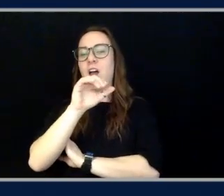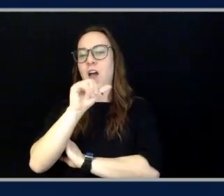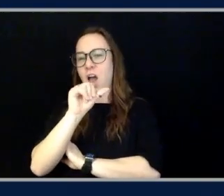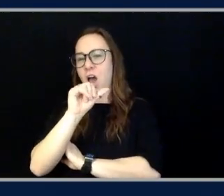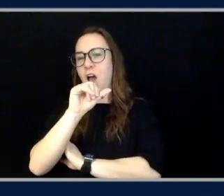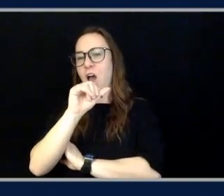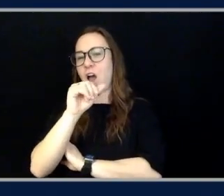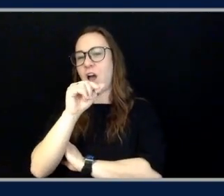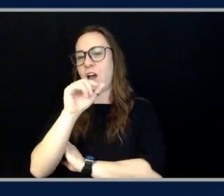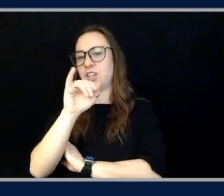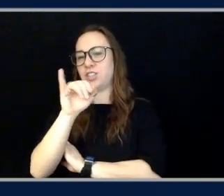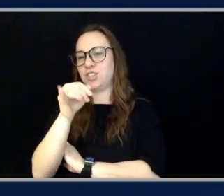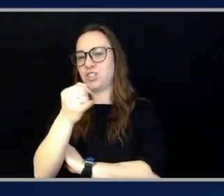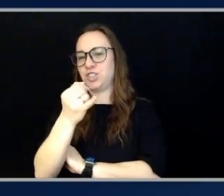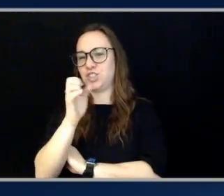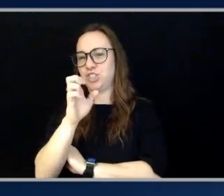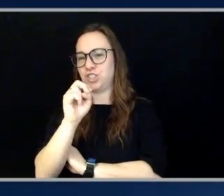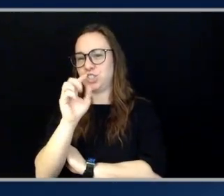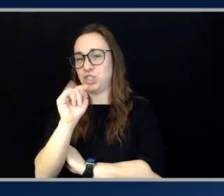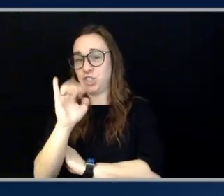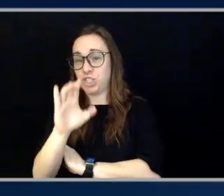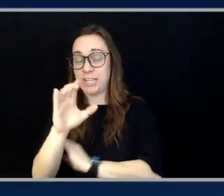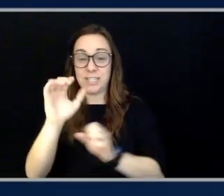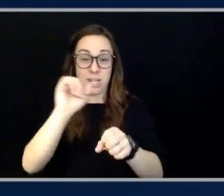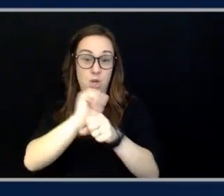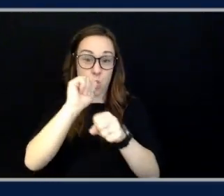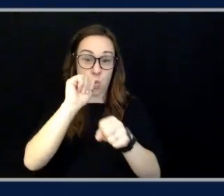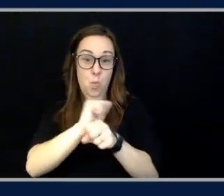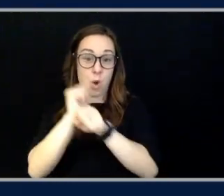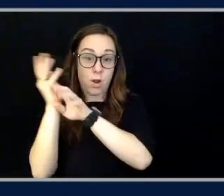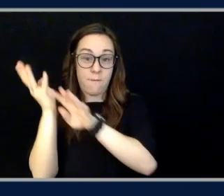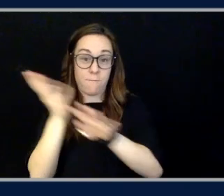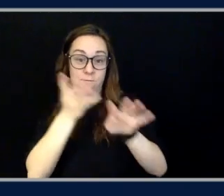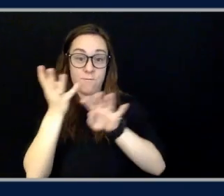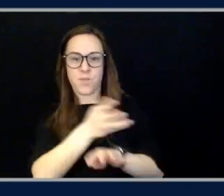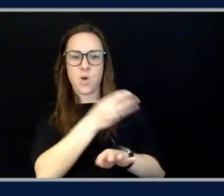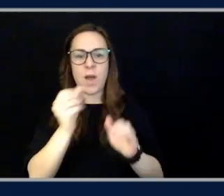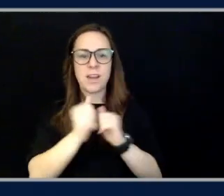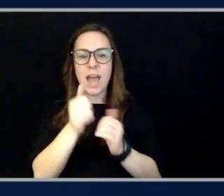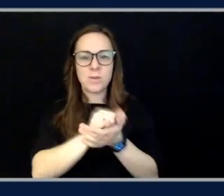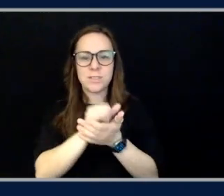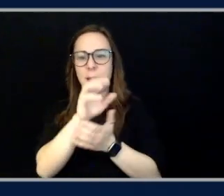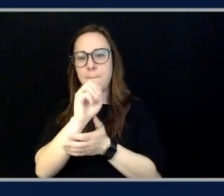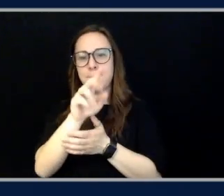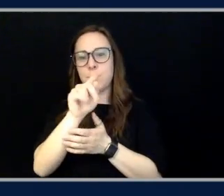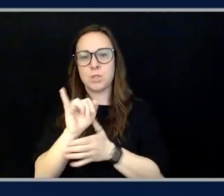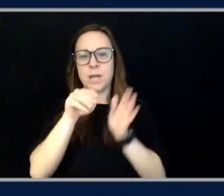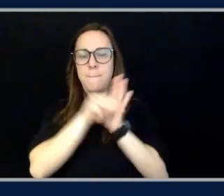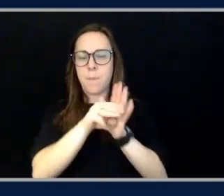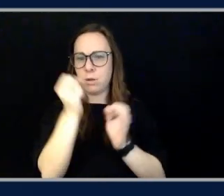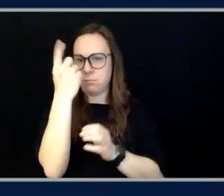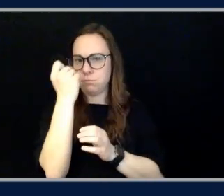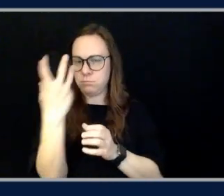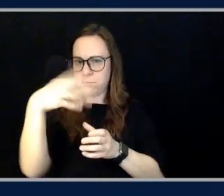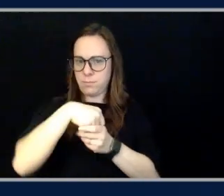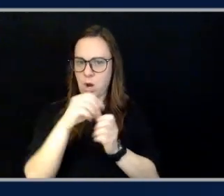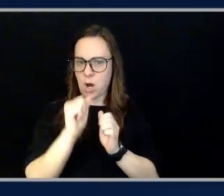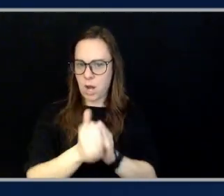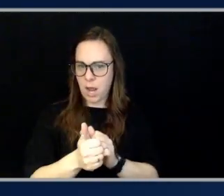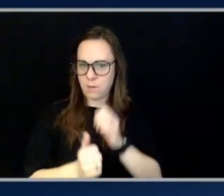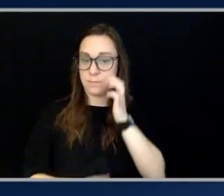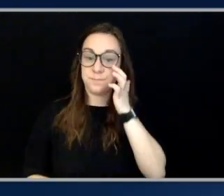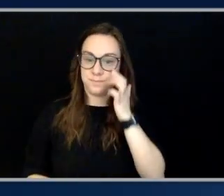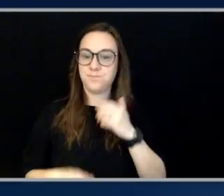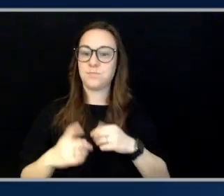and why is, is multimodal understanding, uh, a part of this? So essentially normally when you essentially, you know, essentially perform